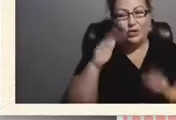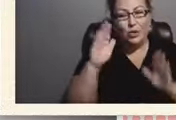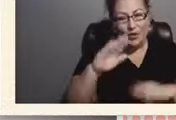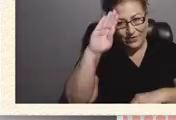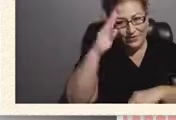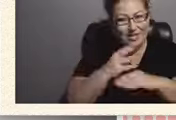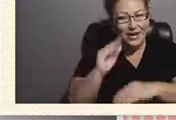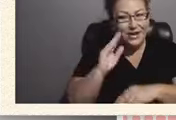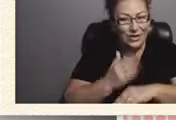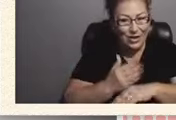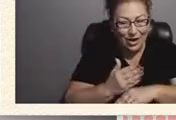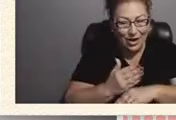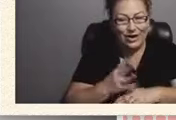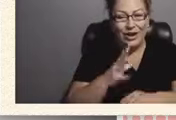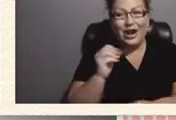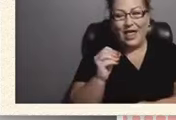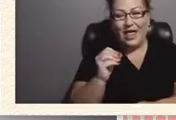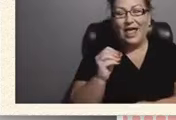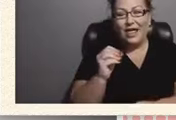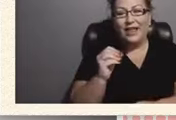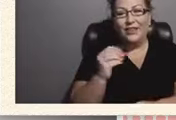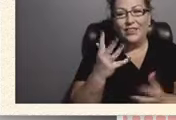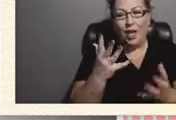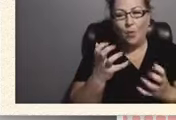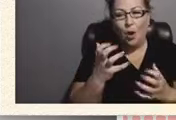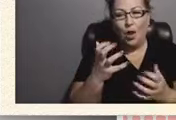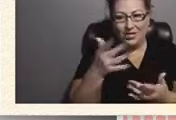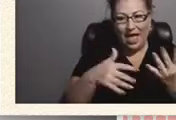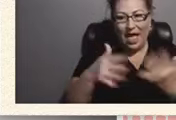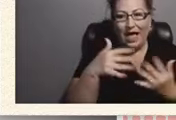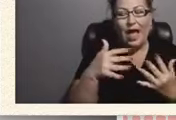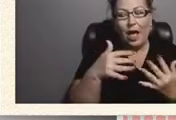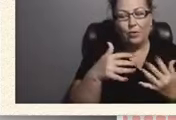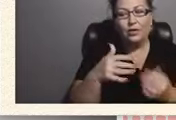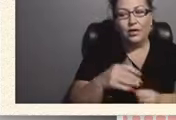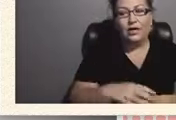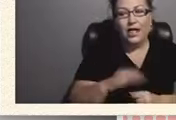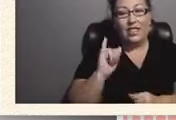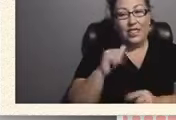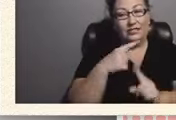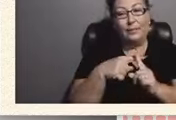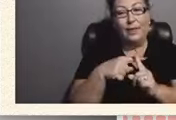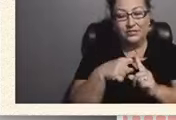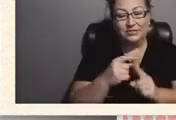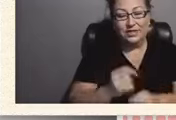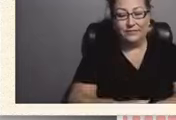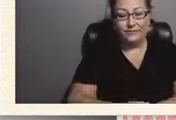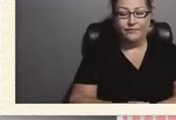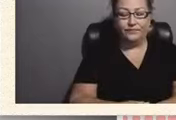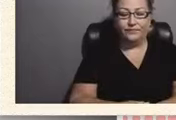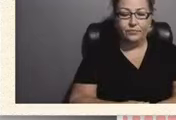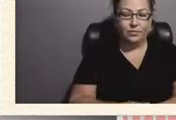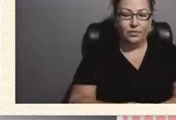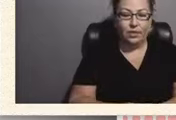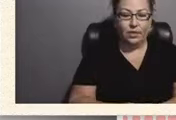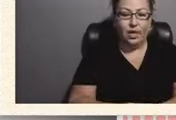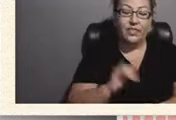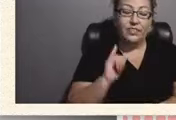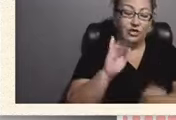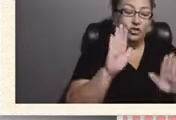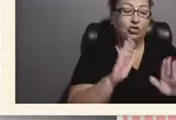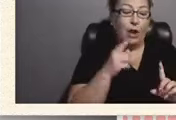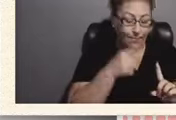you know, they, they want to hang out, which is, is a plus. That's plus. That's a great point. And